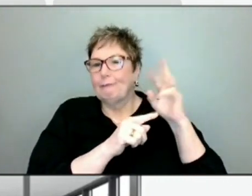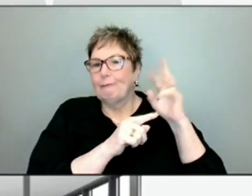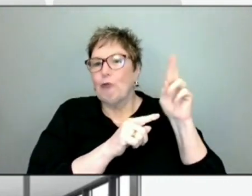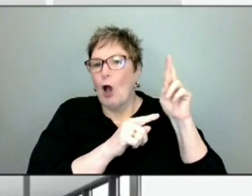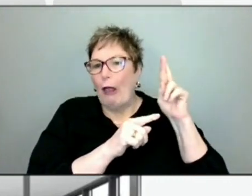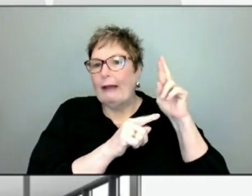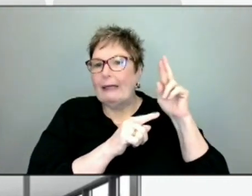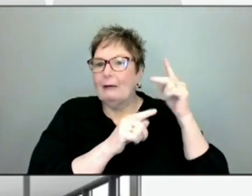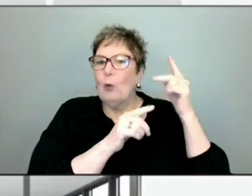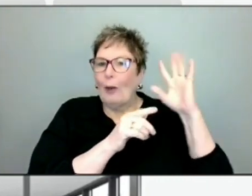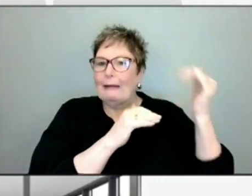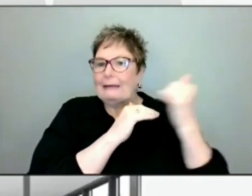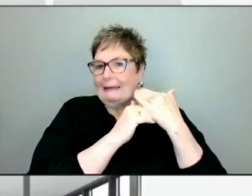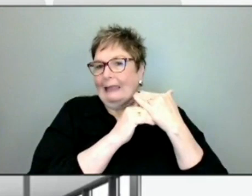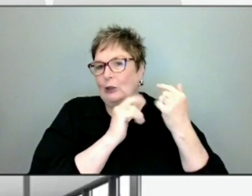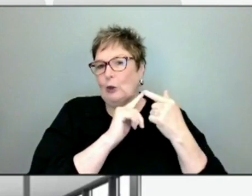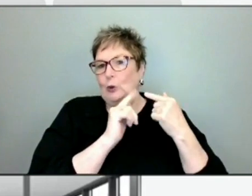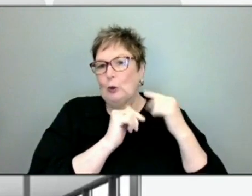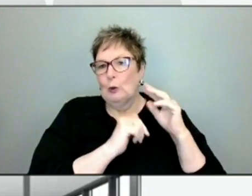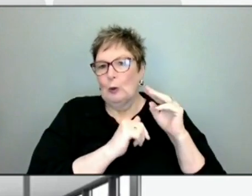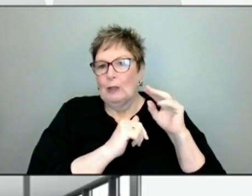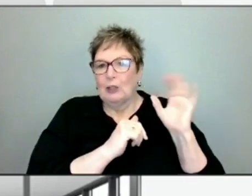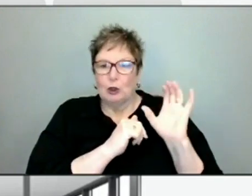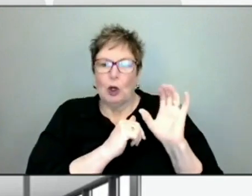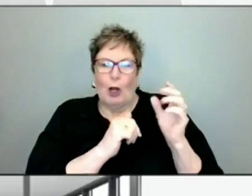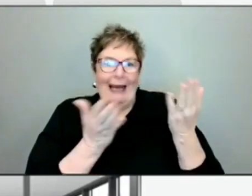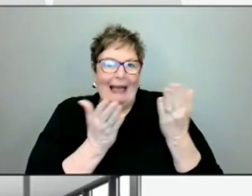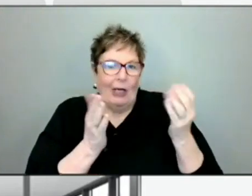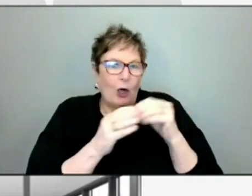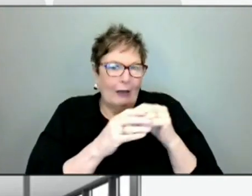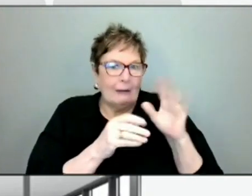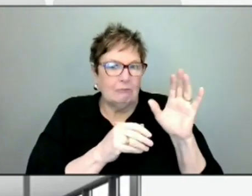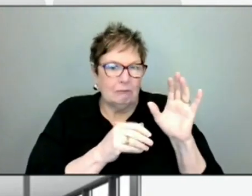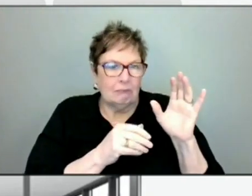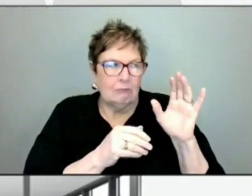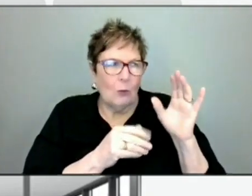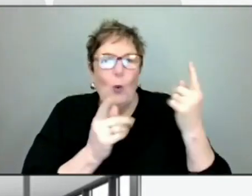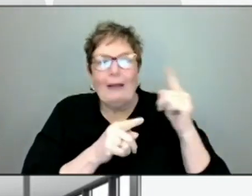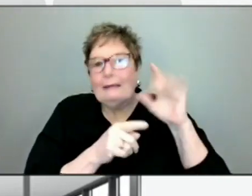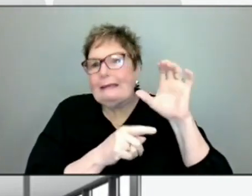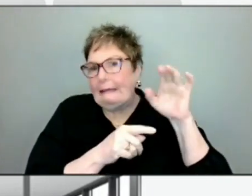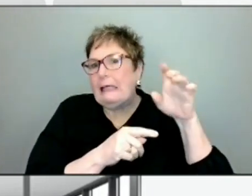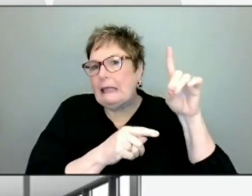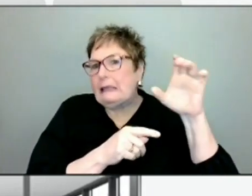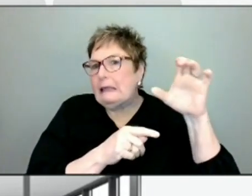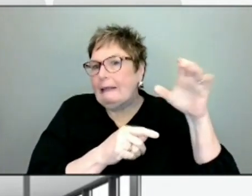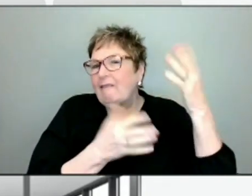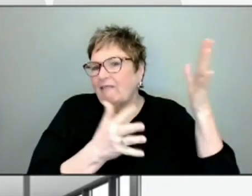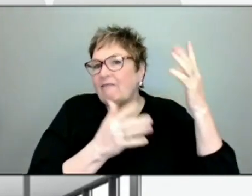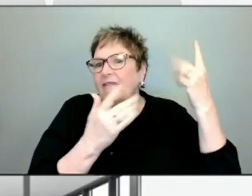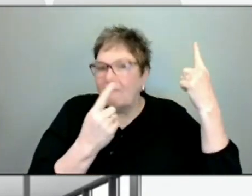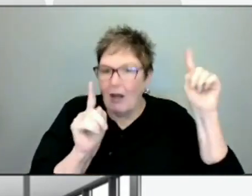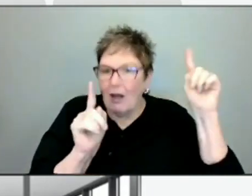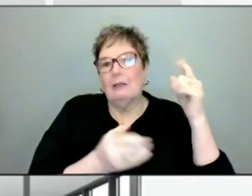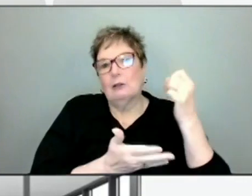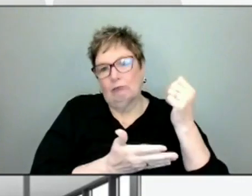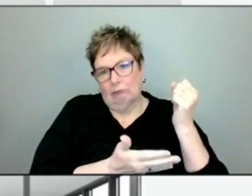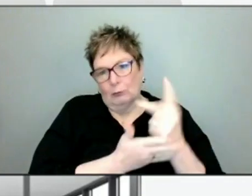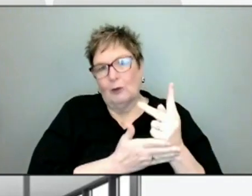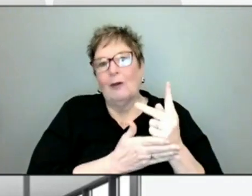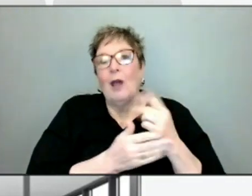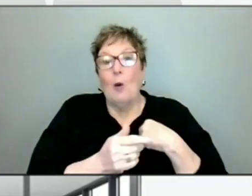approves. We're working with our partners in the community on a rollout strategy for these